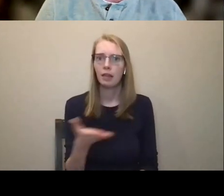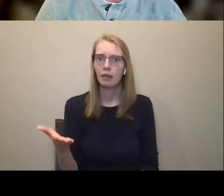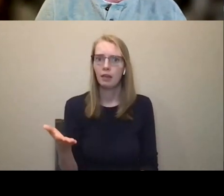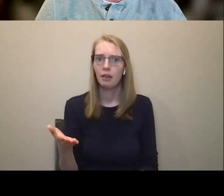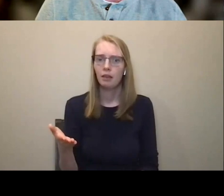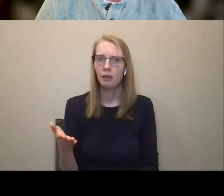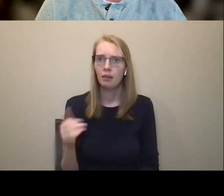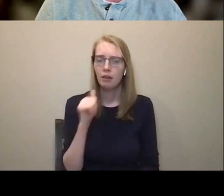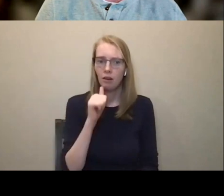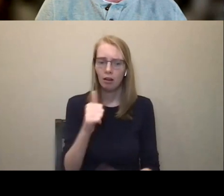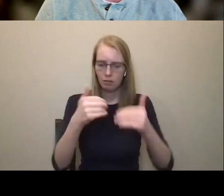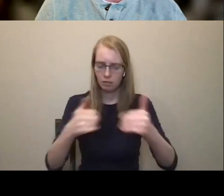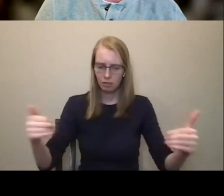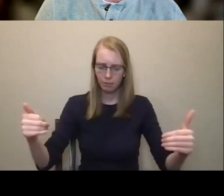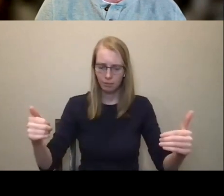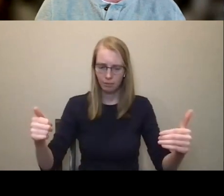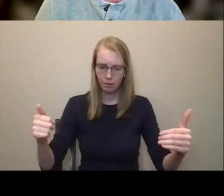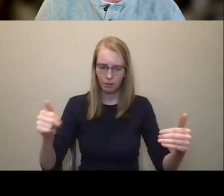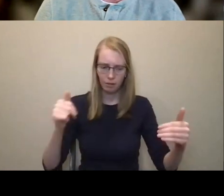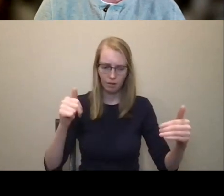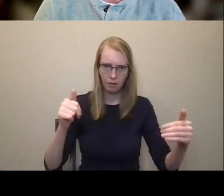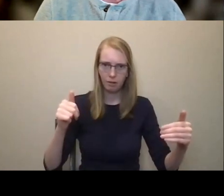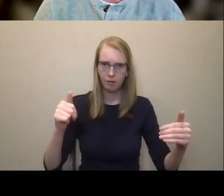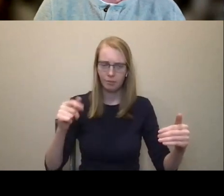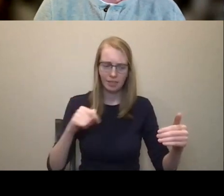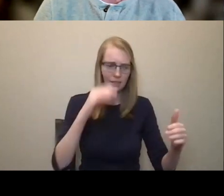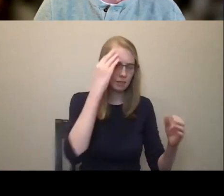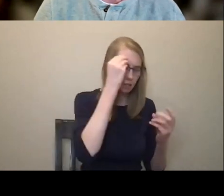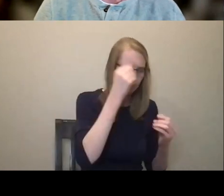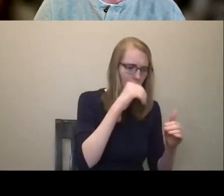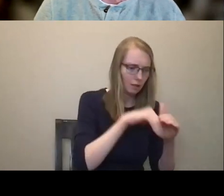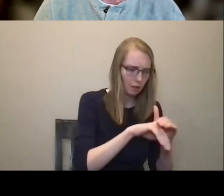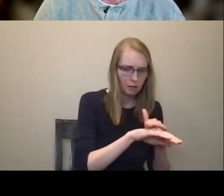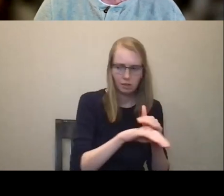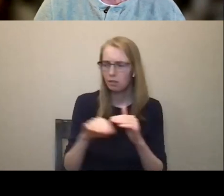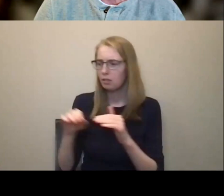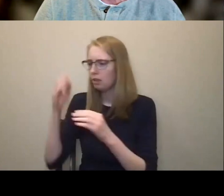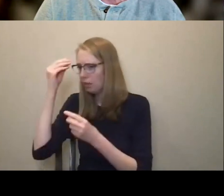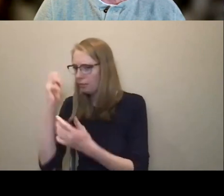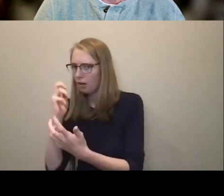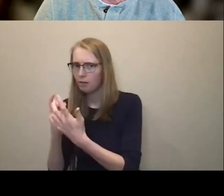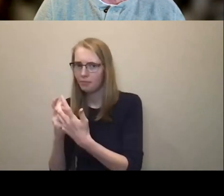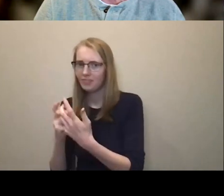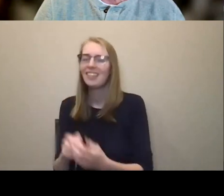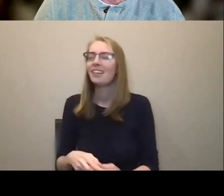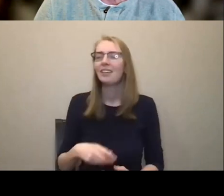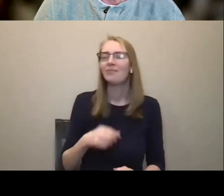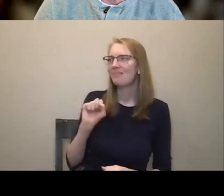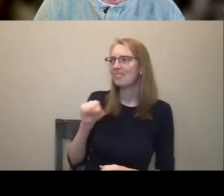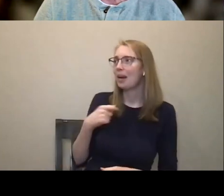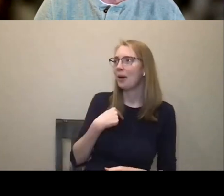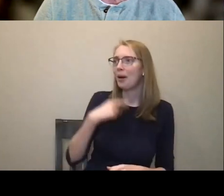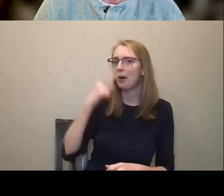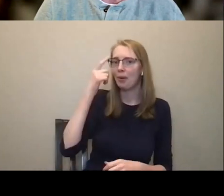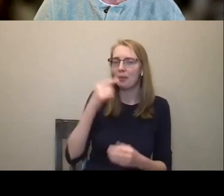be, um, uh, thought about. Yeah. We say access is the goal and accommodation is the way you meet it.